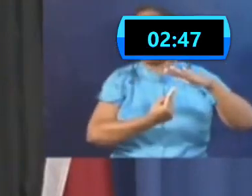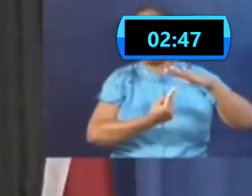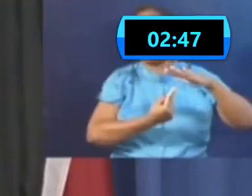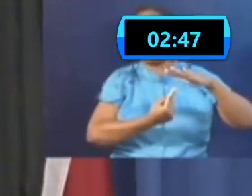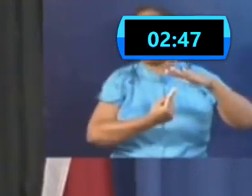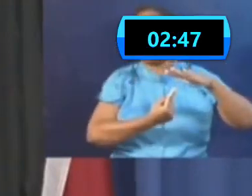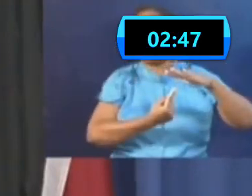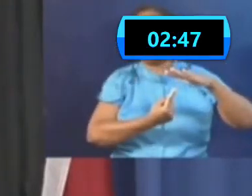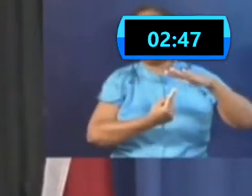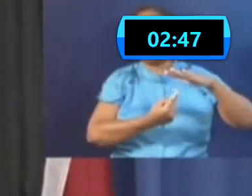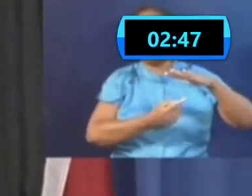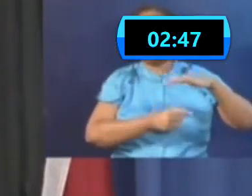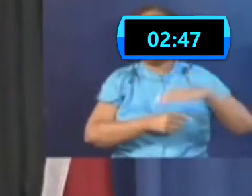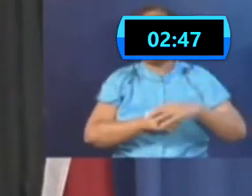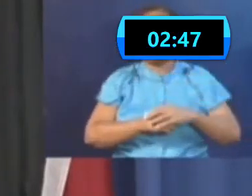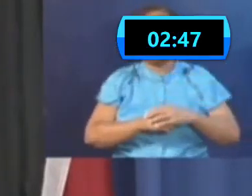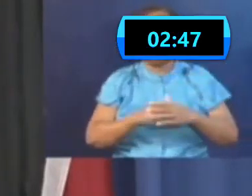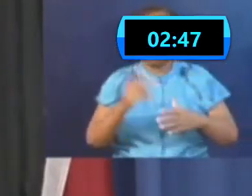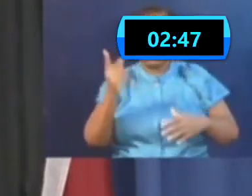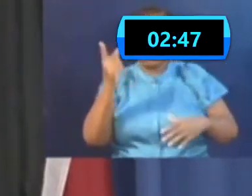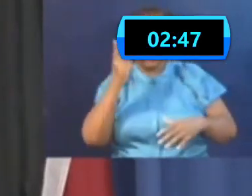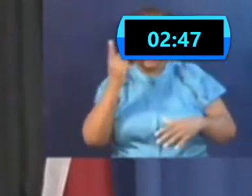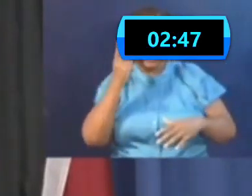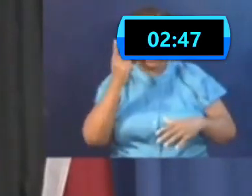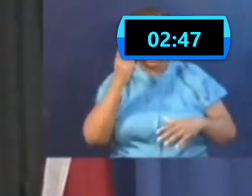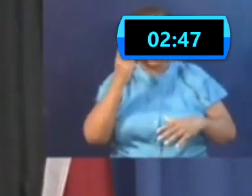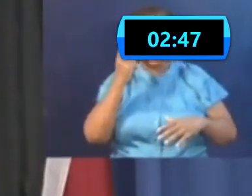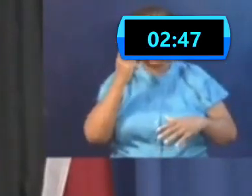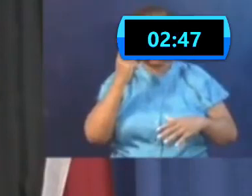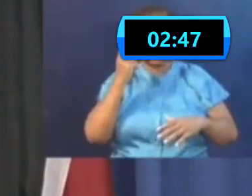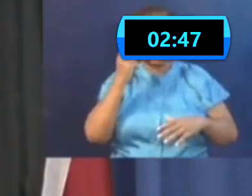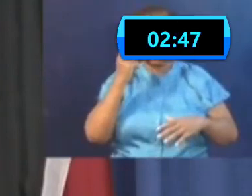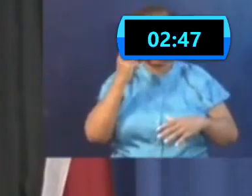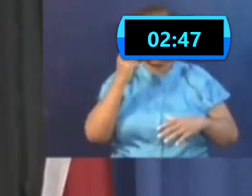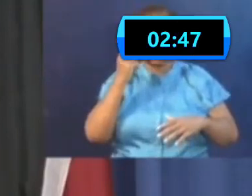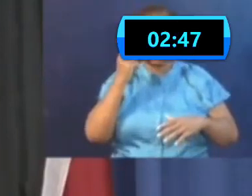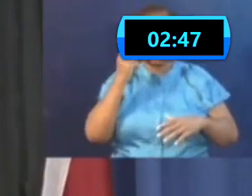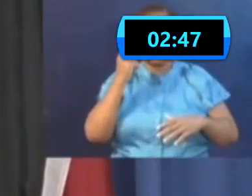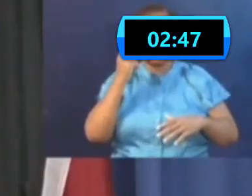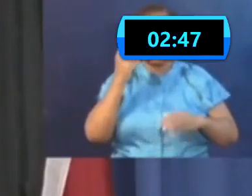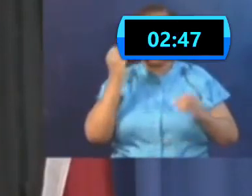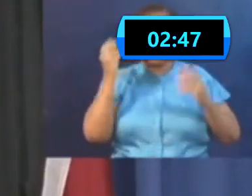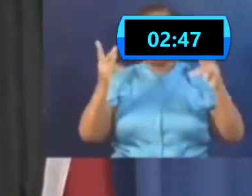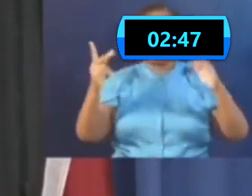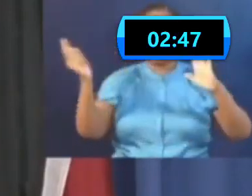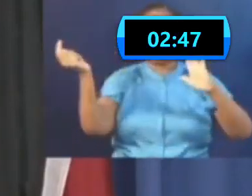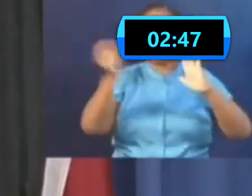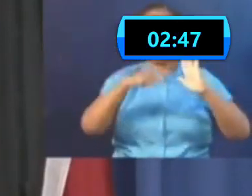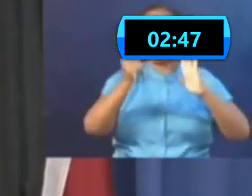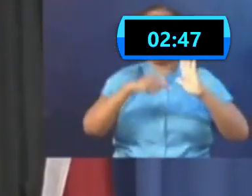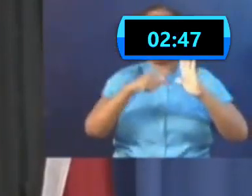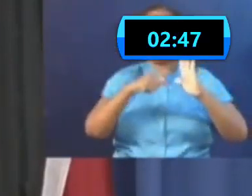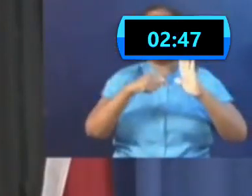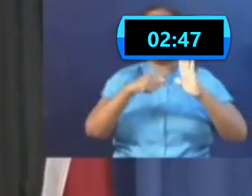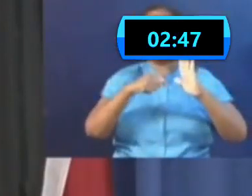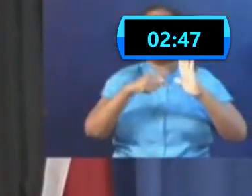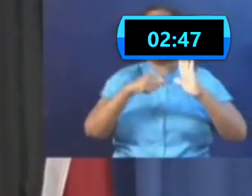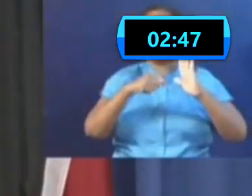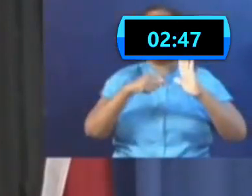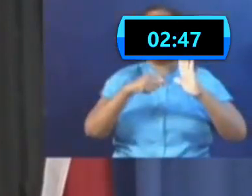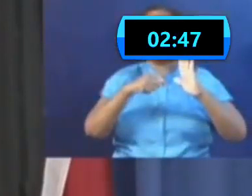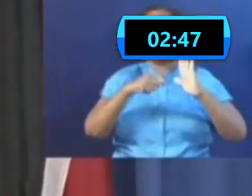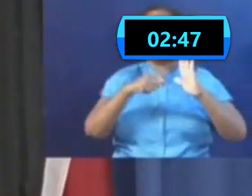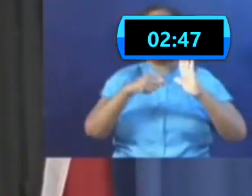we have seen the great, what we have done, the numbers as you know, that we release on a daily basis are usually a group of reports that